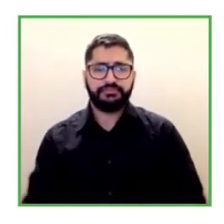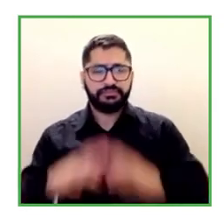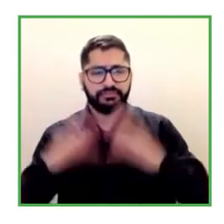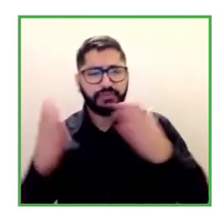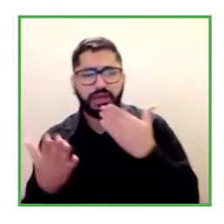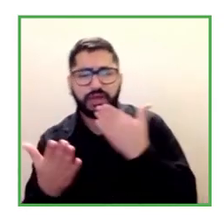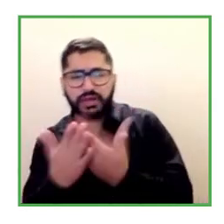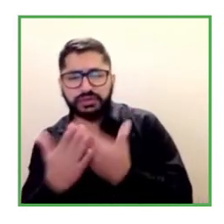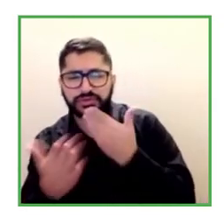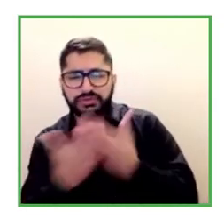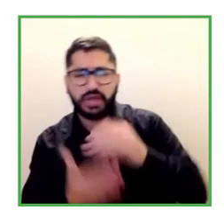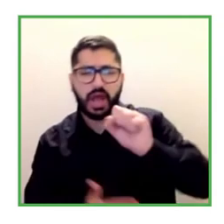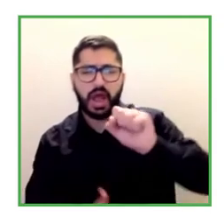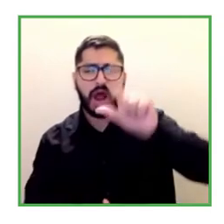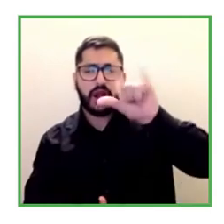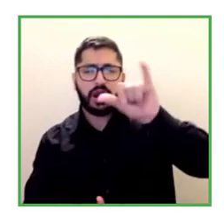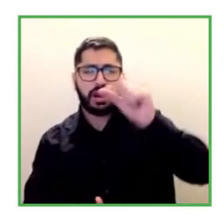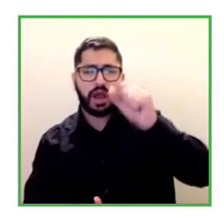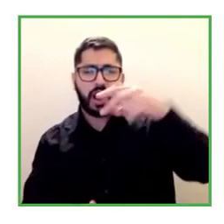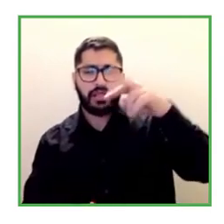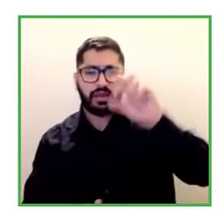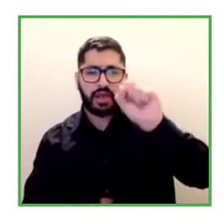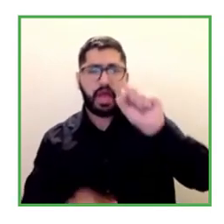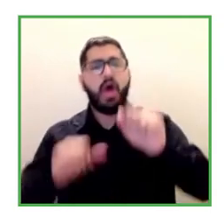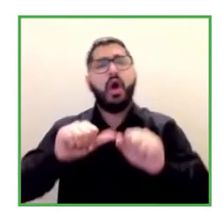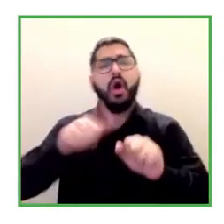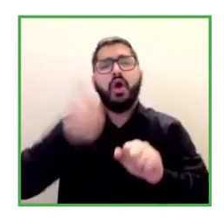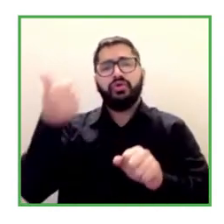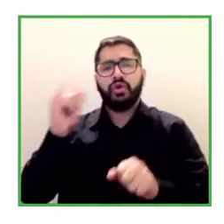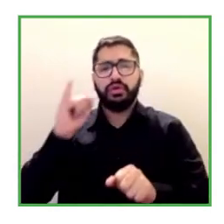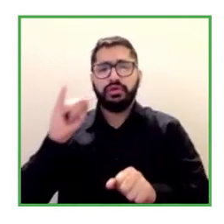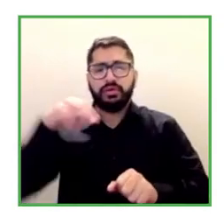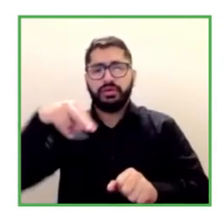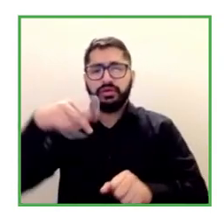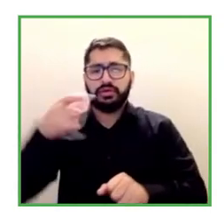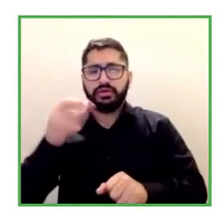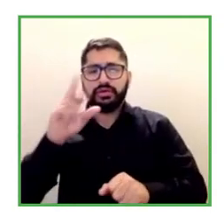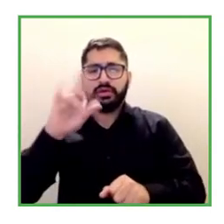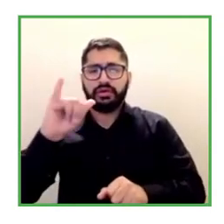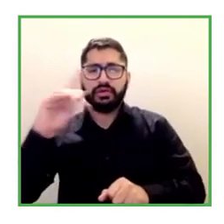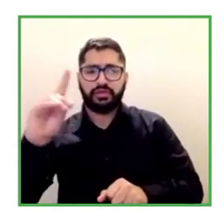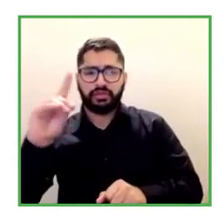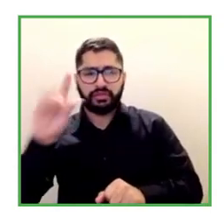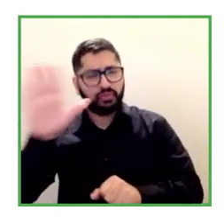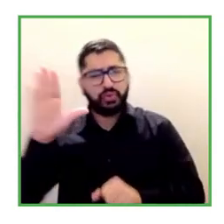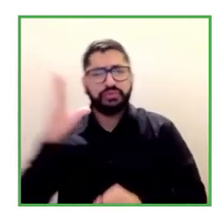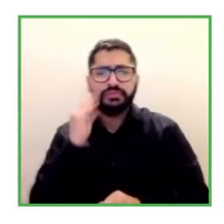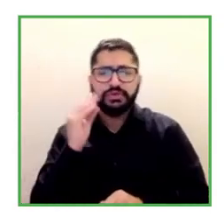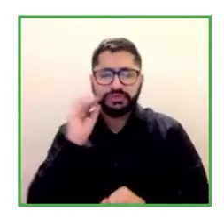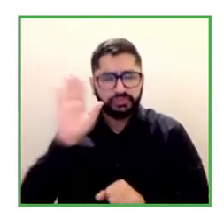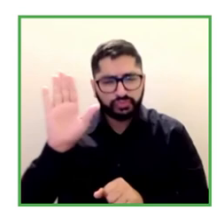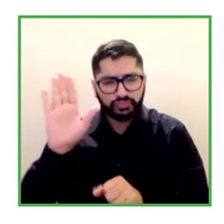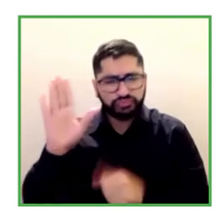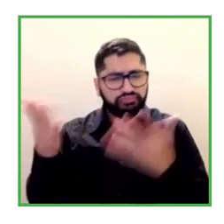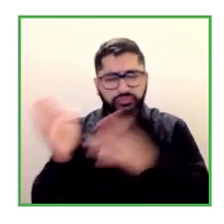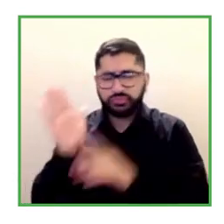much alejandra ingrid what can you say from your experience in chile